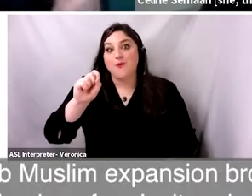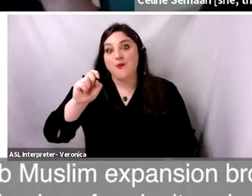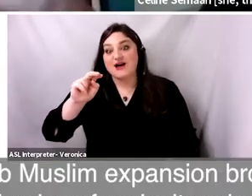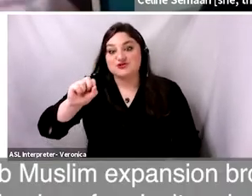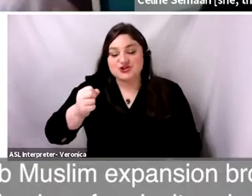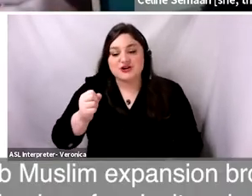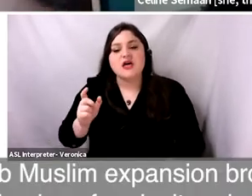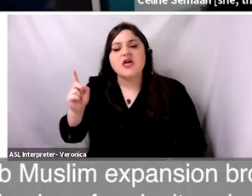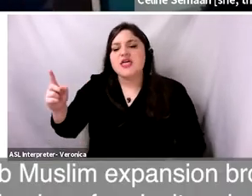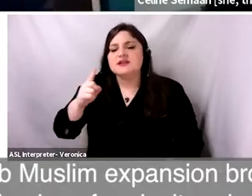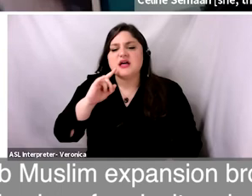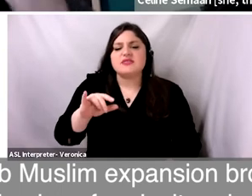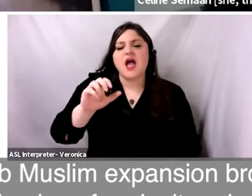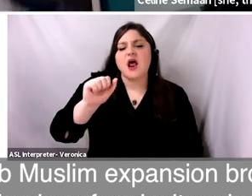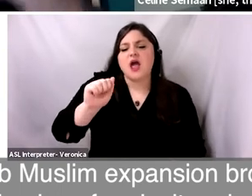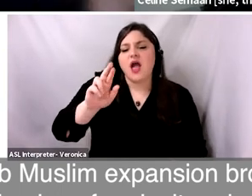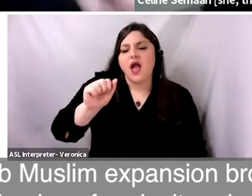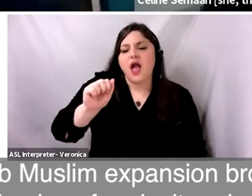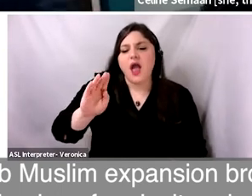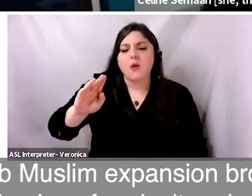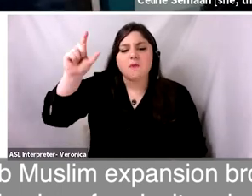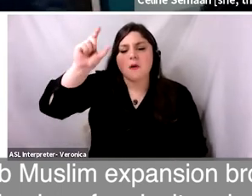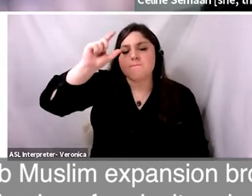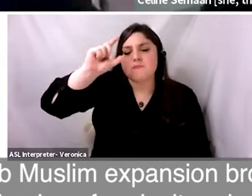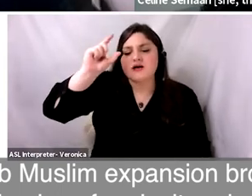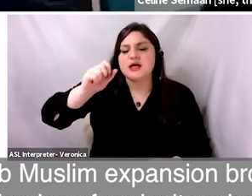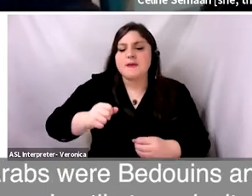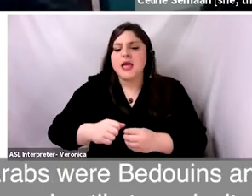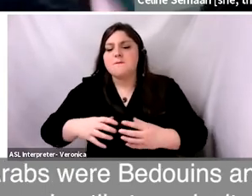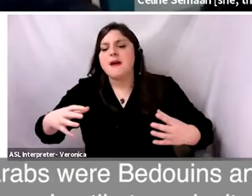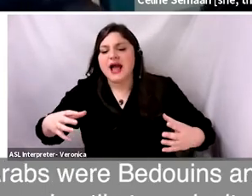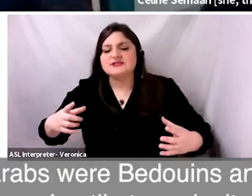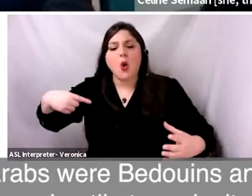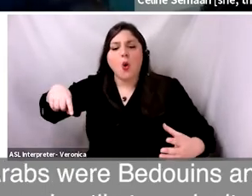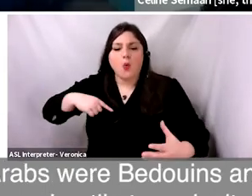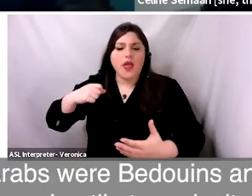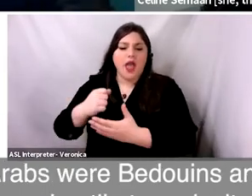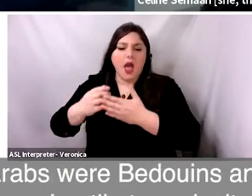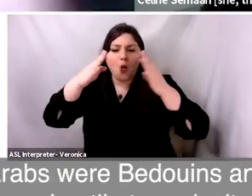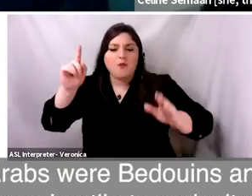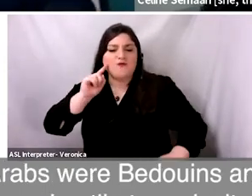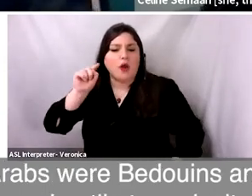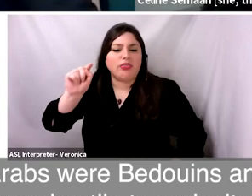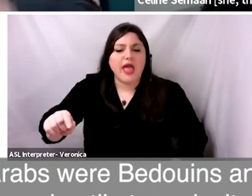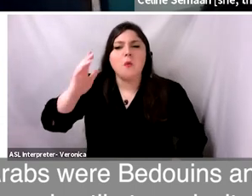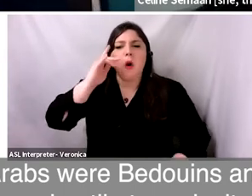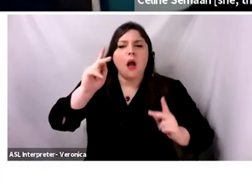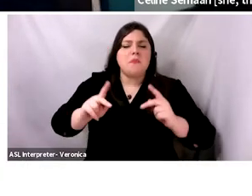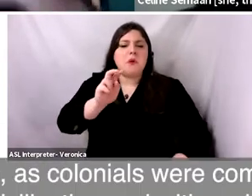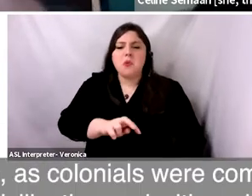Arab-Muslim expansion brought the demise of agriculture because the Arabs were Bedouins and they were hostile to